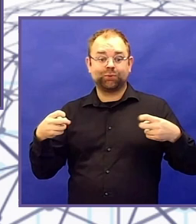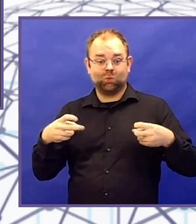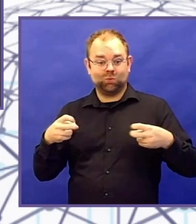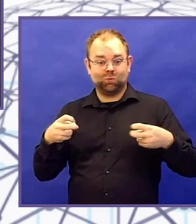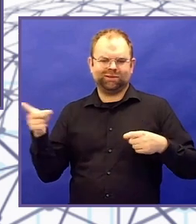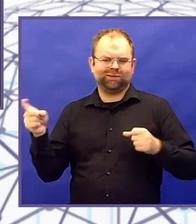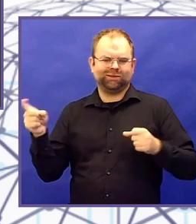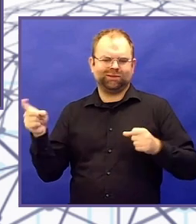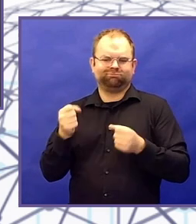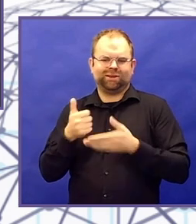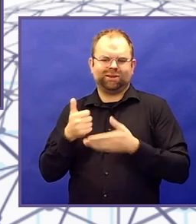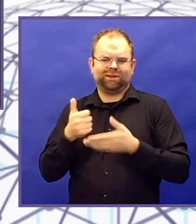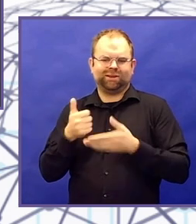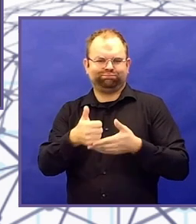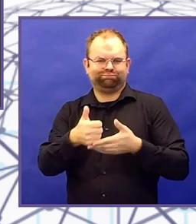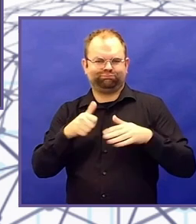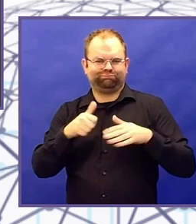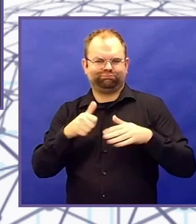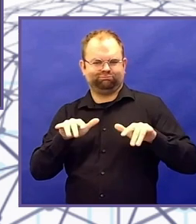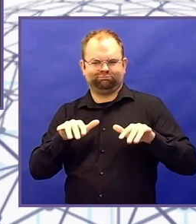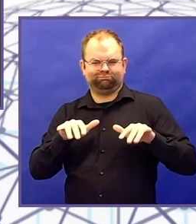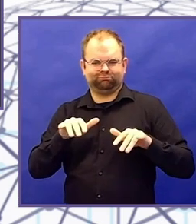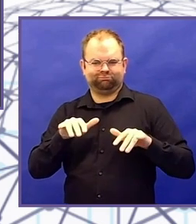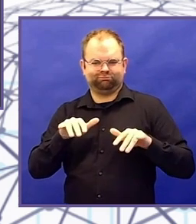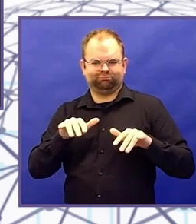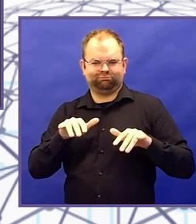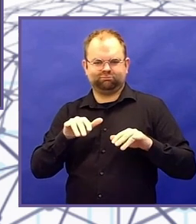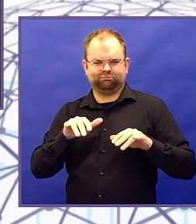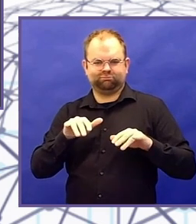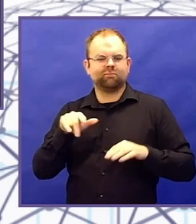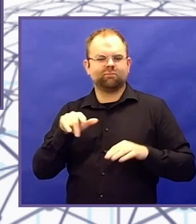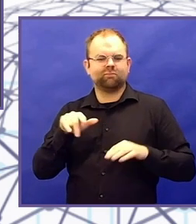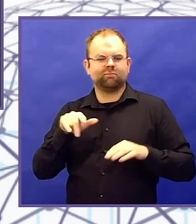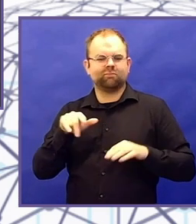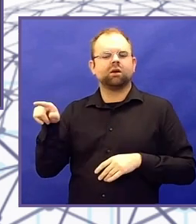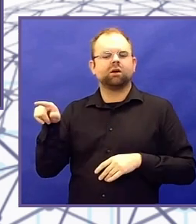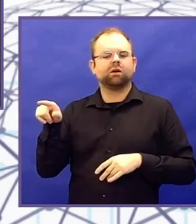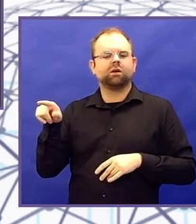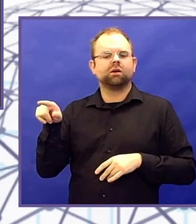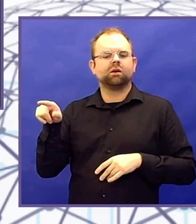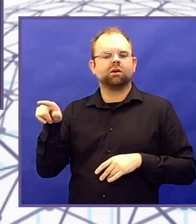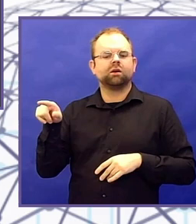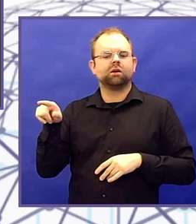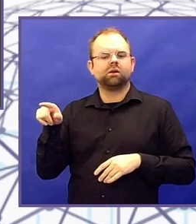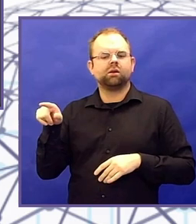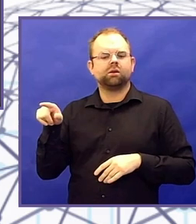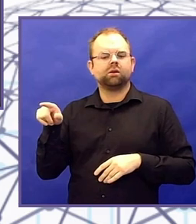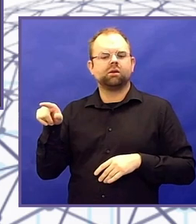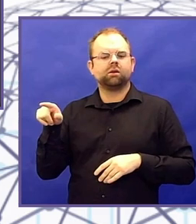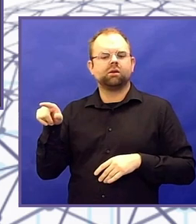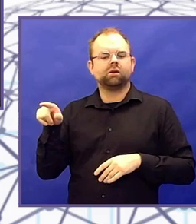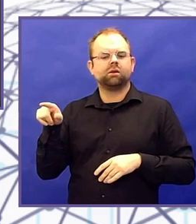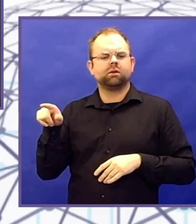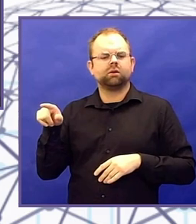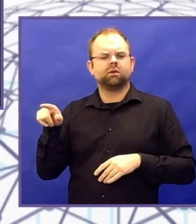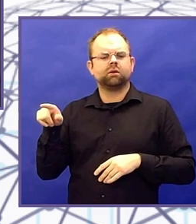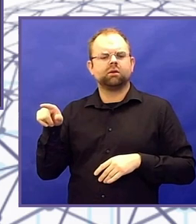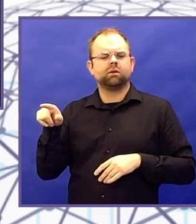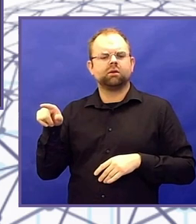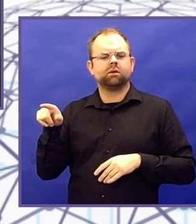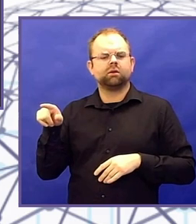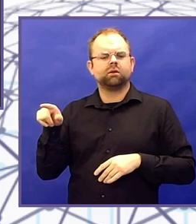What would you say? A browner than apricot. A little browner than apricot. A light beige. You can't call my dog a light beige.